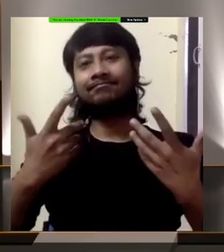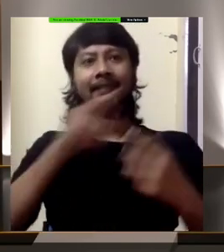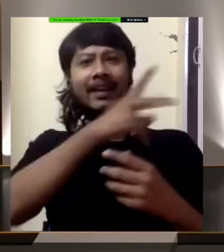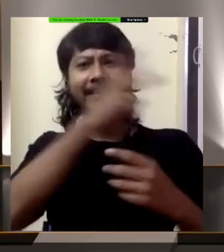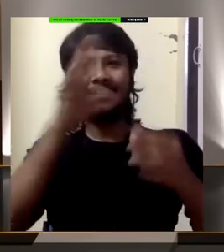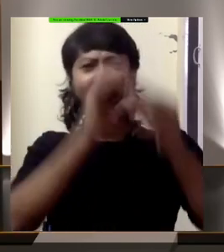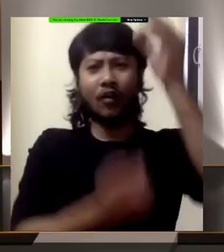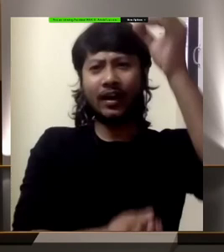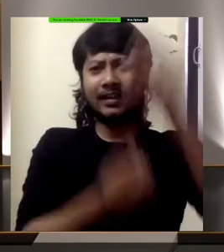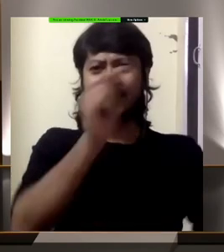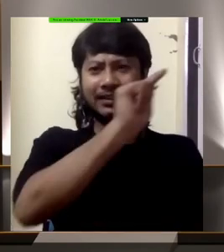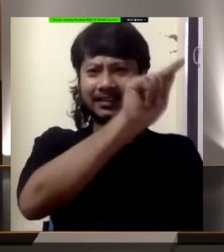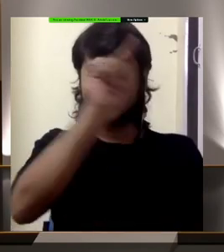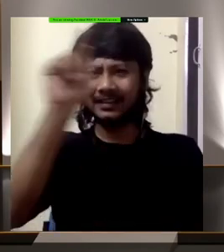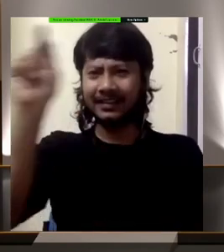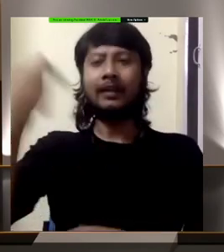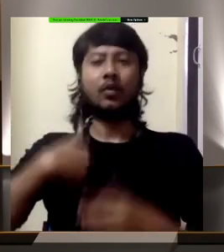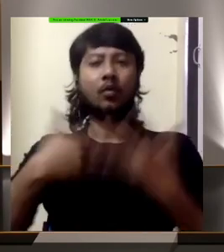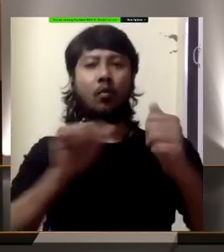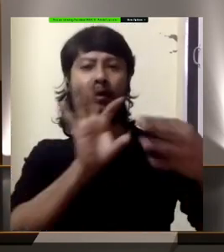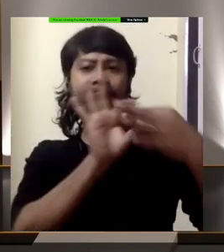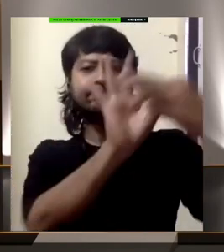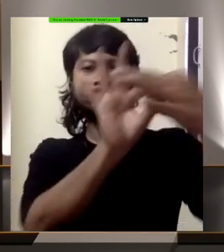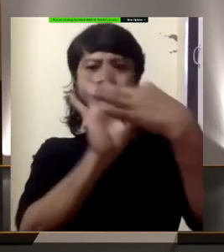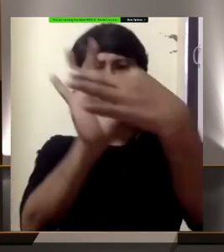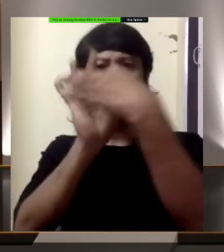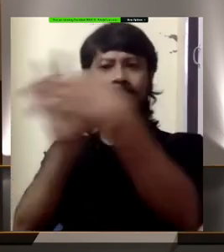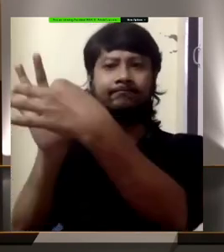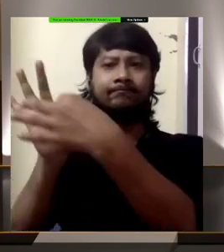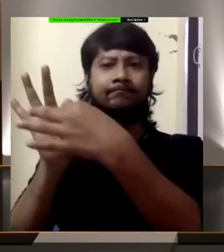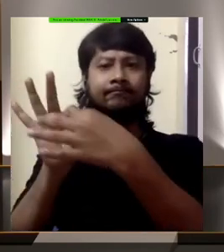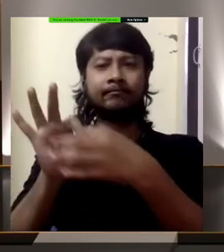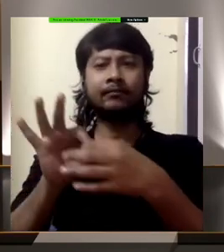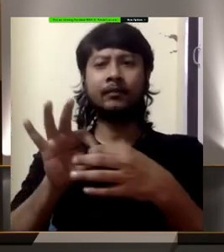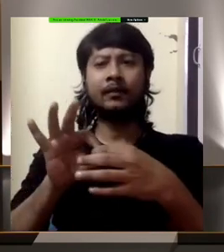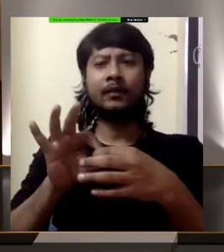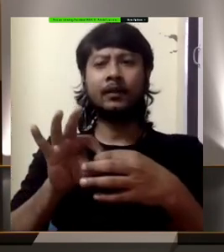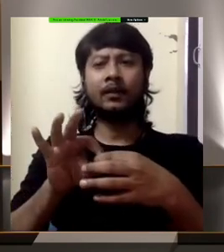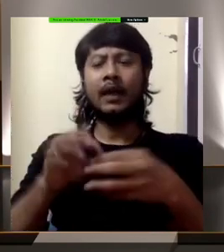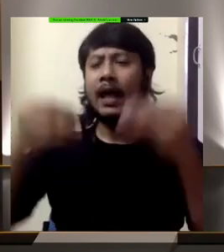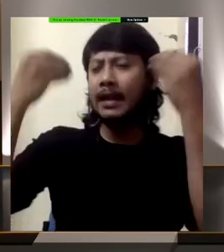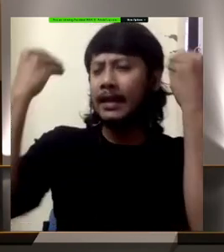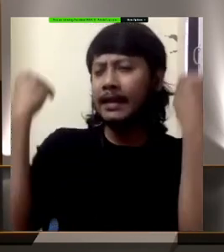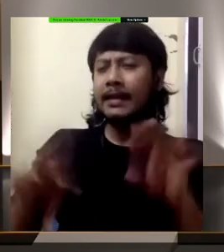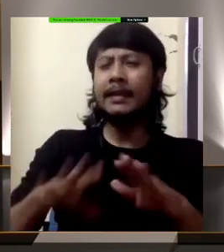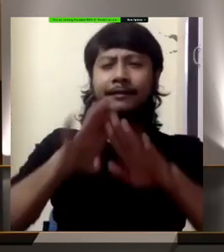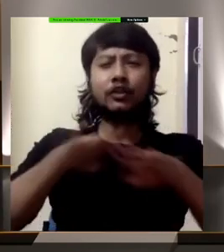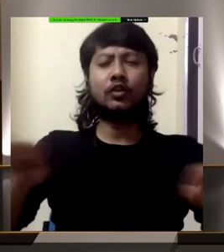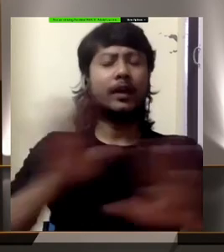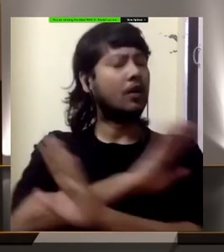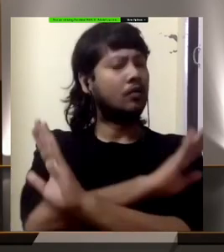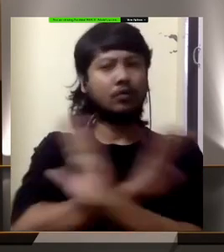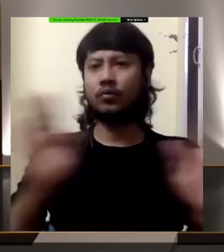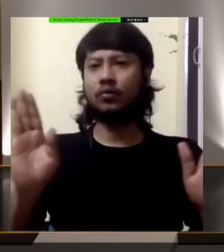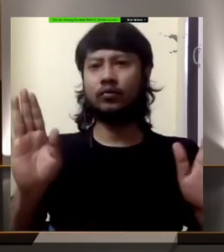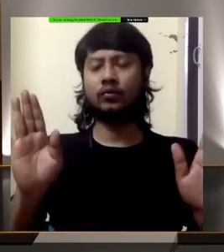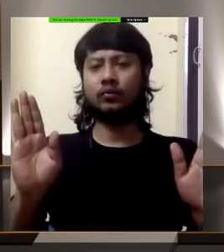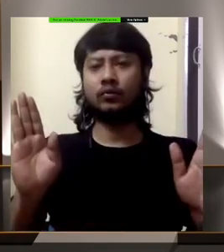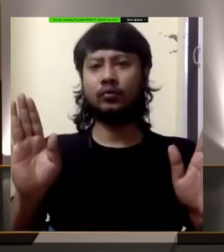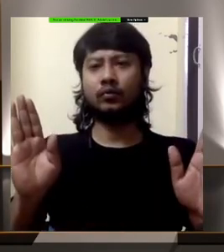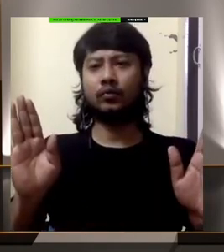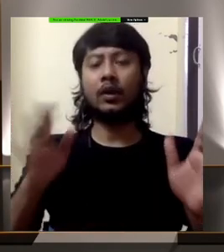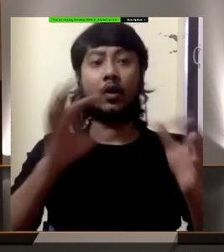reach any child, every child, in the spaces that she occupies and inhabits.